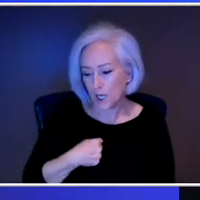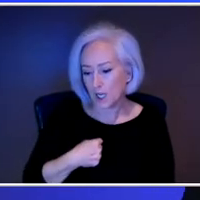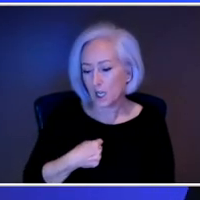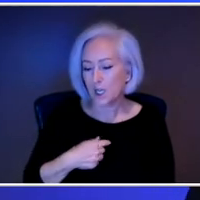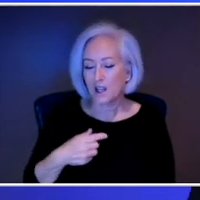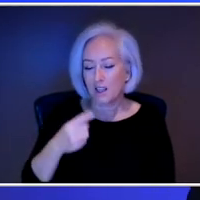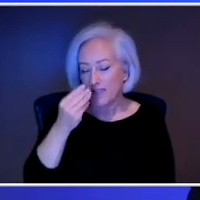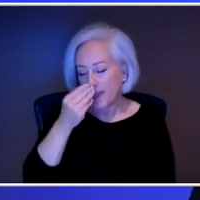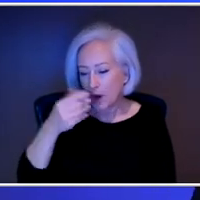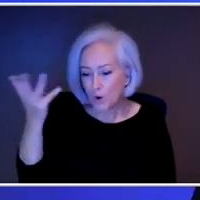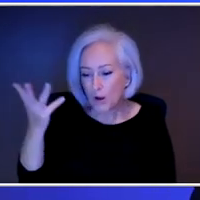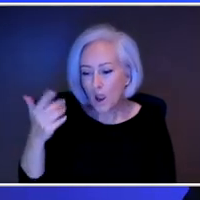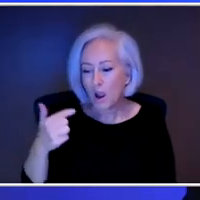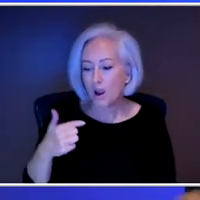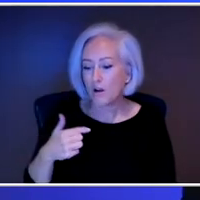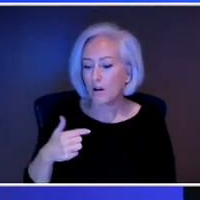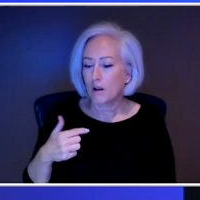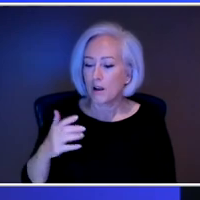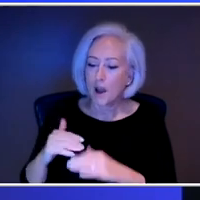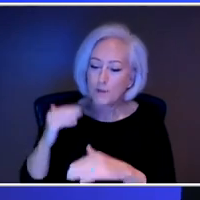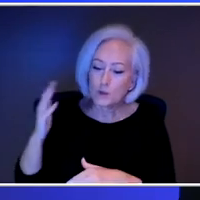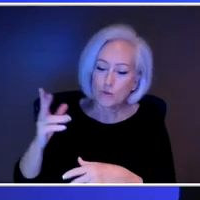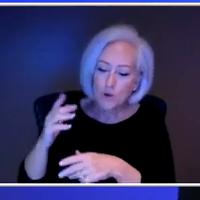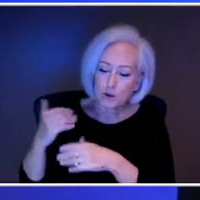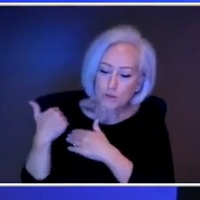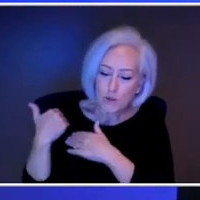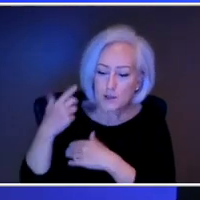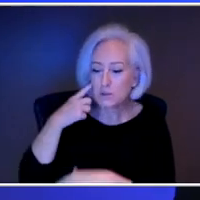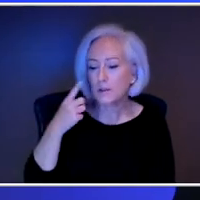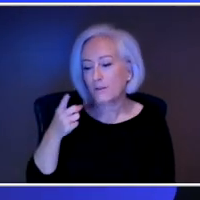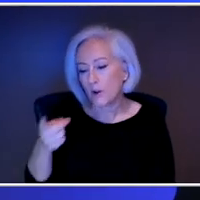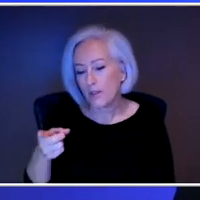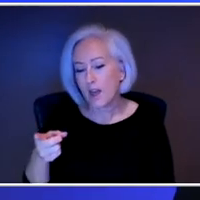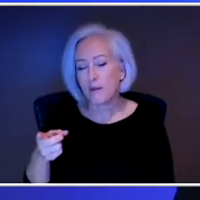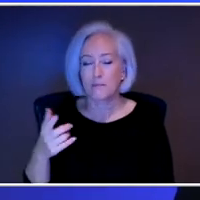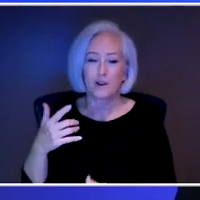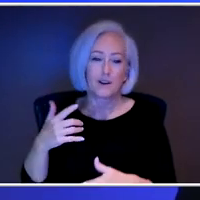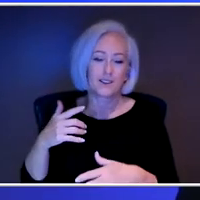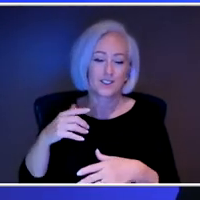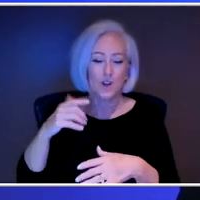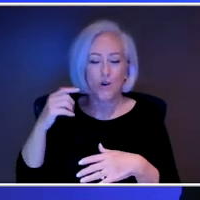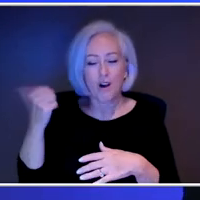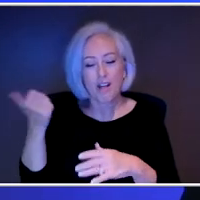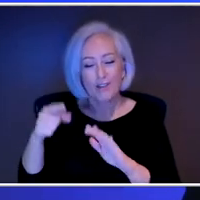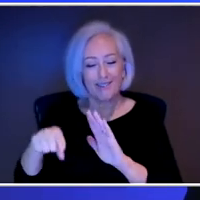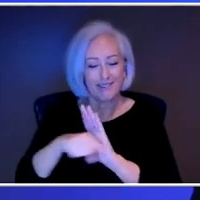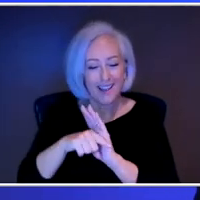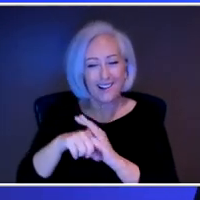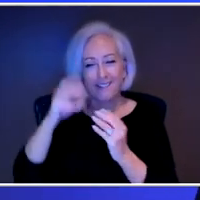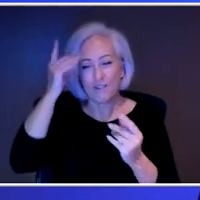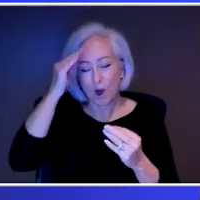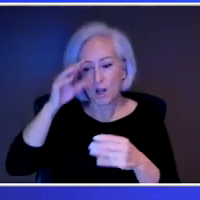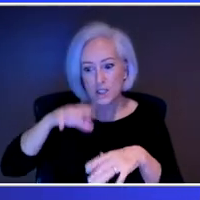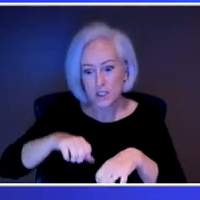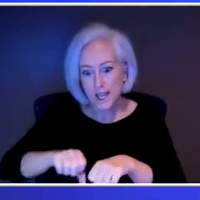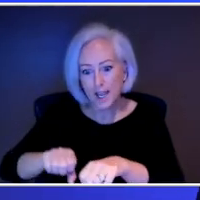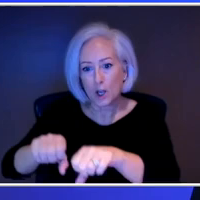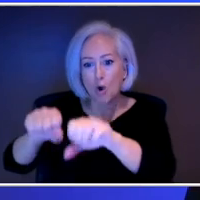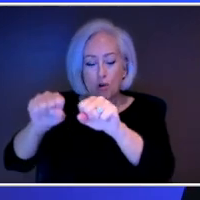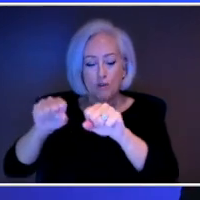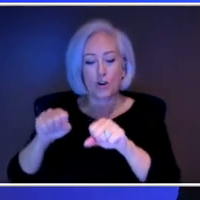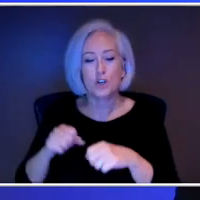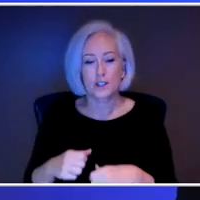now. And so these kind of thoughts take over and that's what leads to that suicidal potential where we start thinking, you know, it'd be better if I wasn't here.